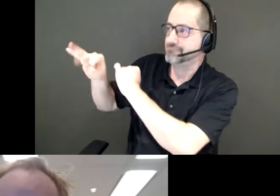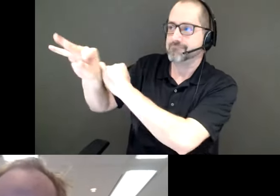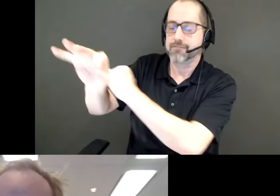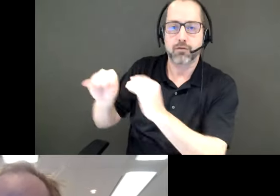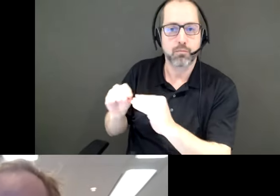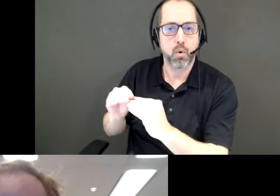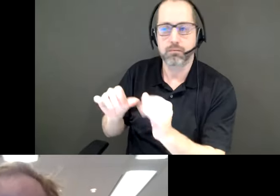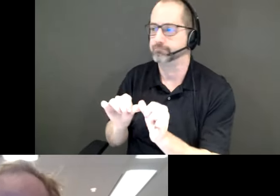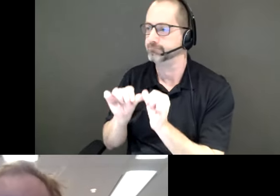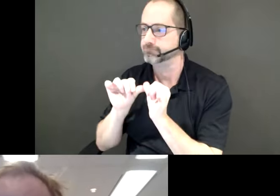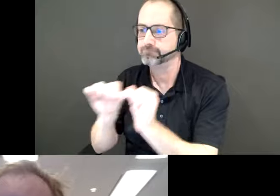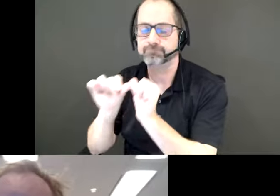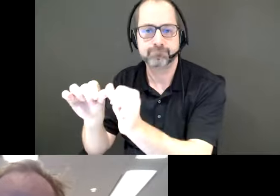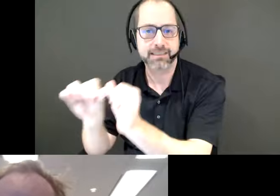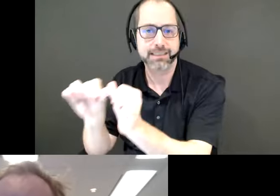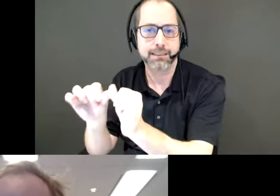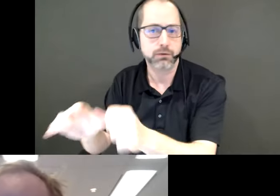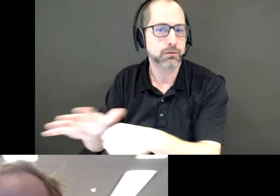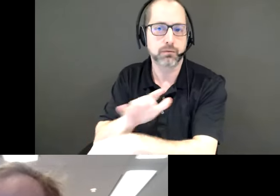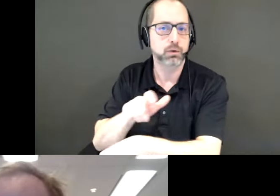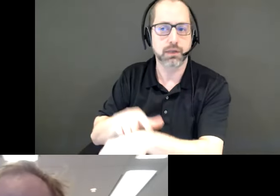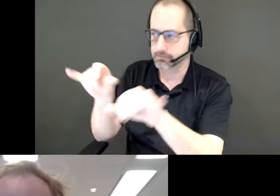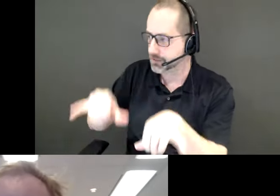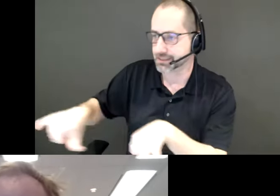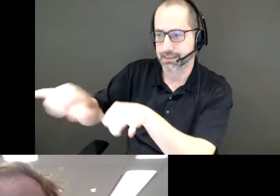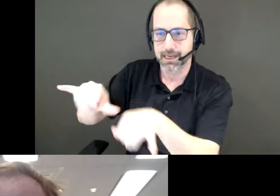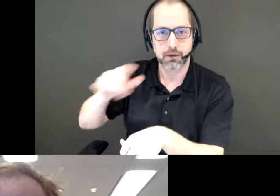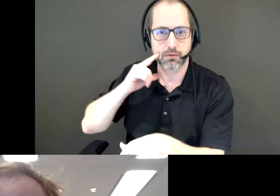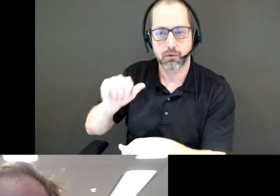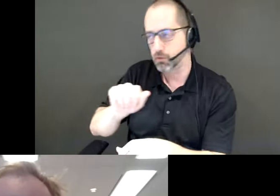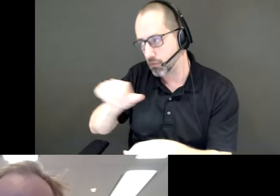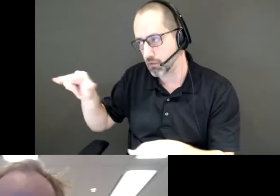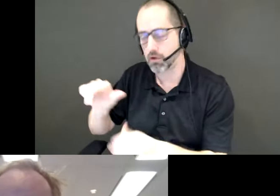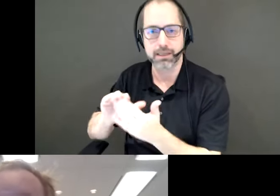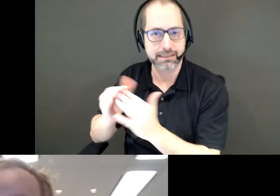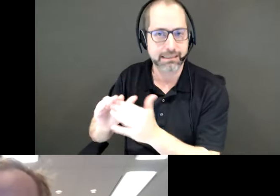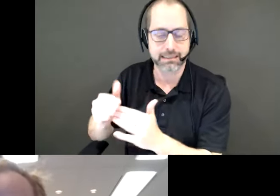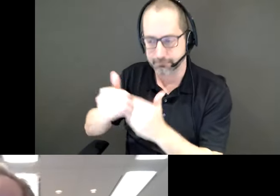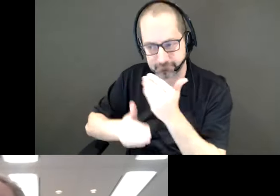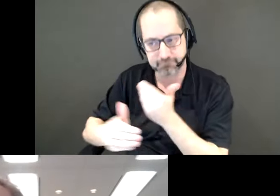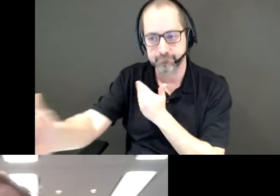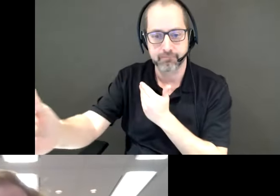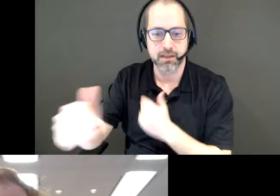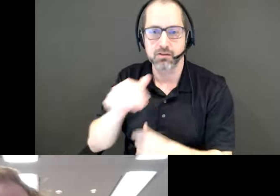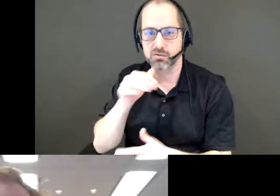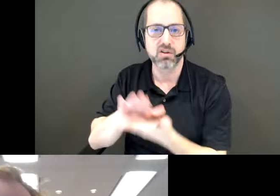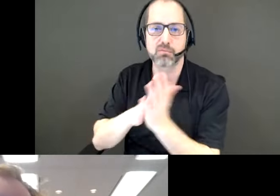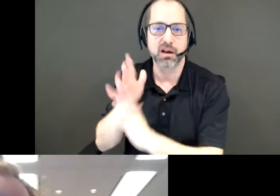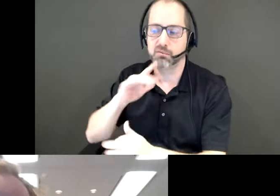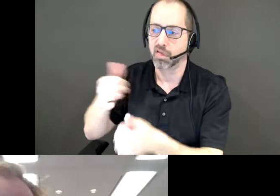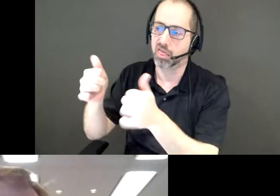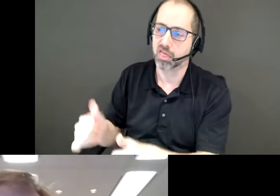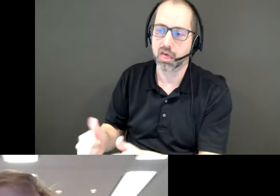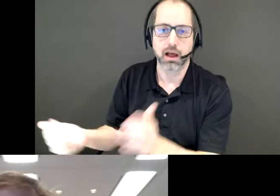to see elements of this become like the full-time standard that's there for the rest of the city's history, essentially, so that we don't let these go back to be dilapidated dirty